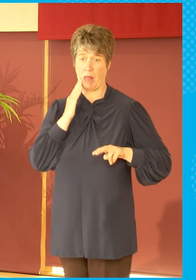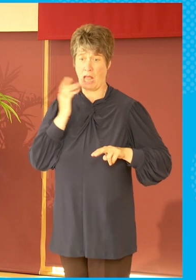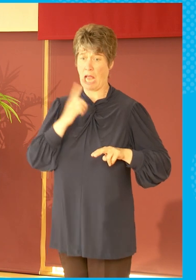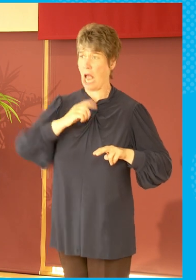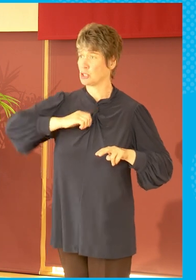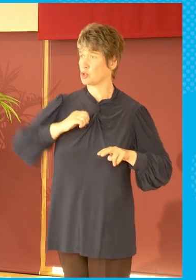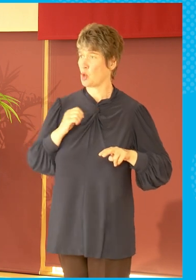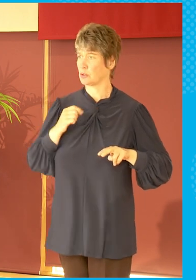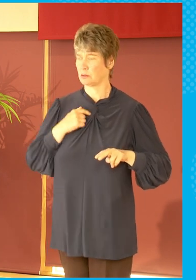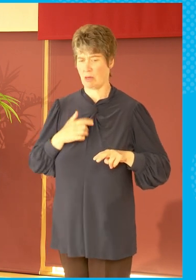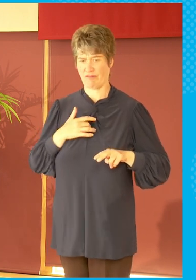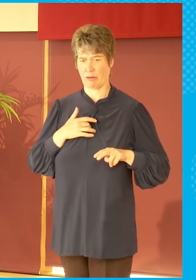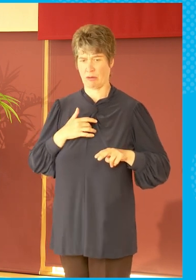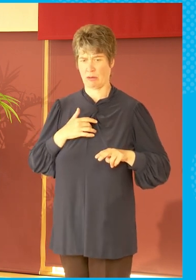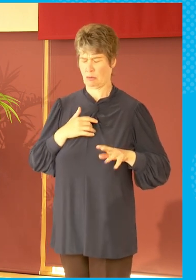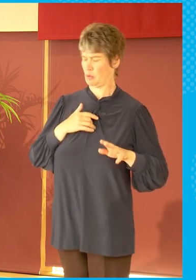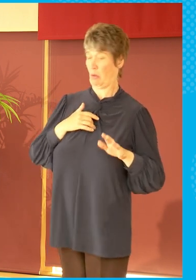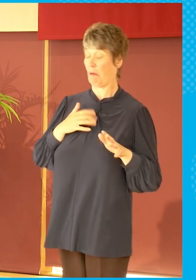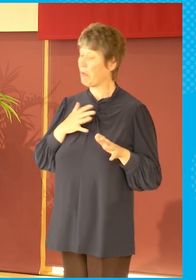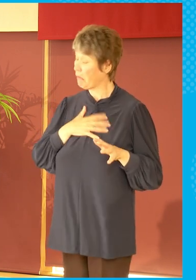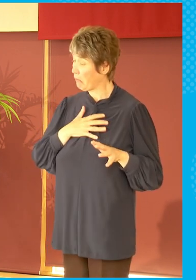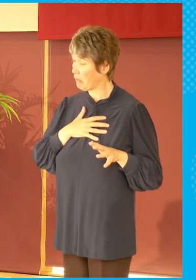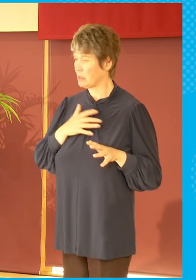mothers and, you know,